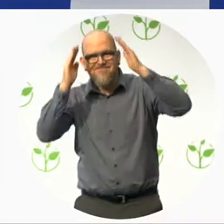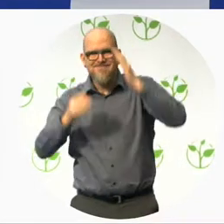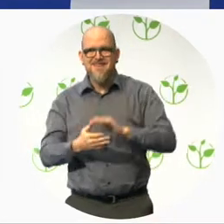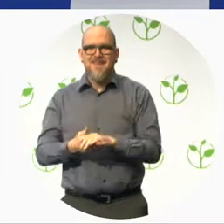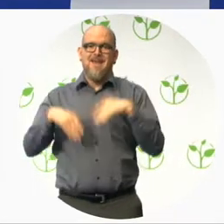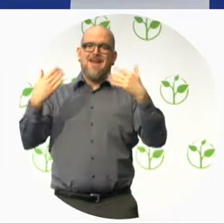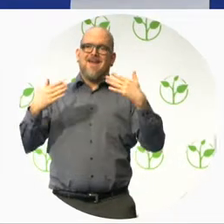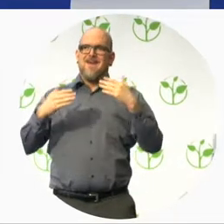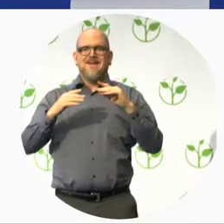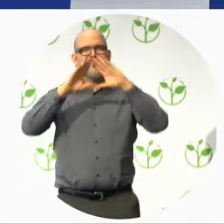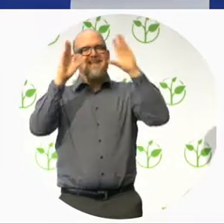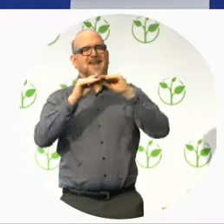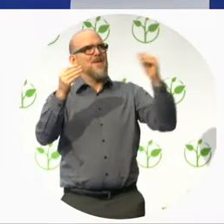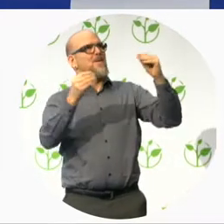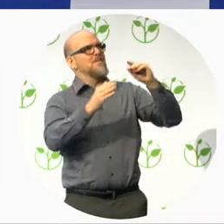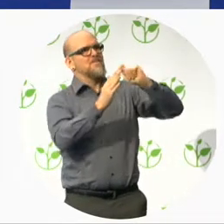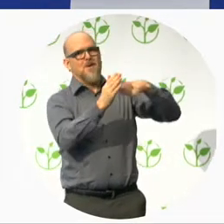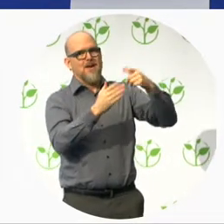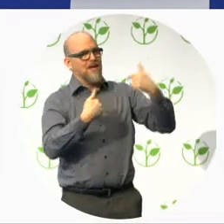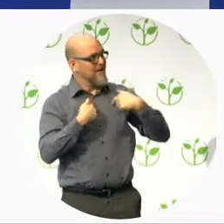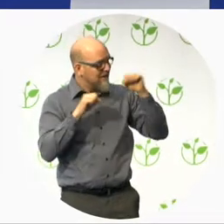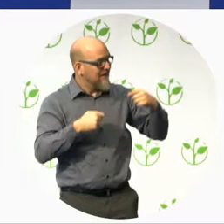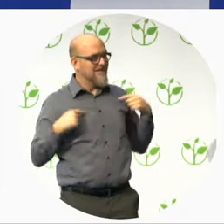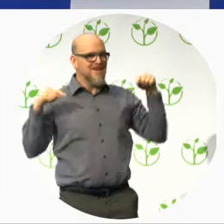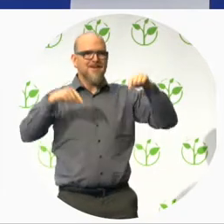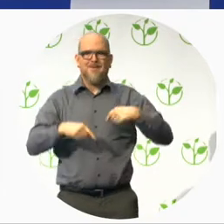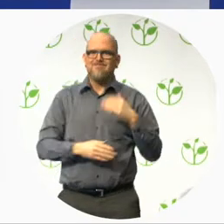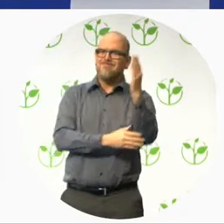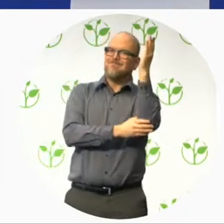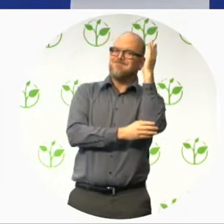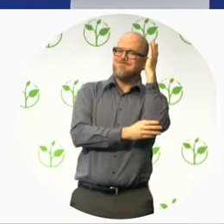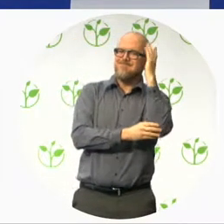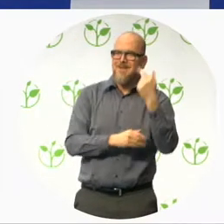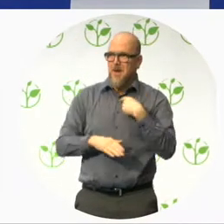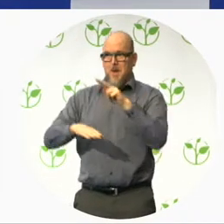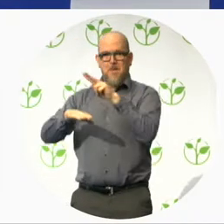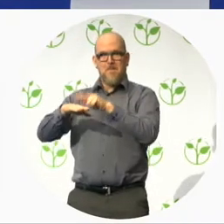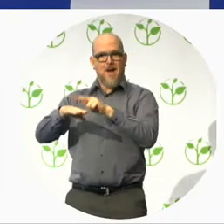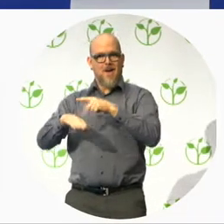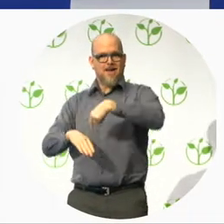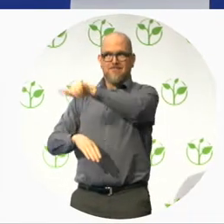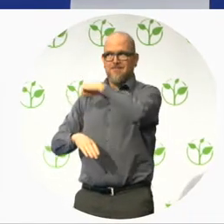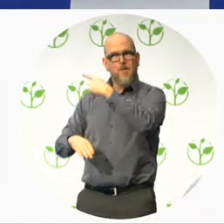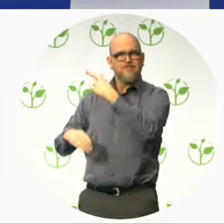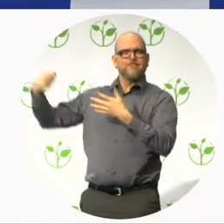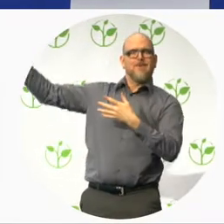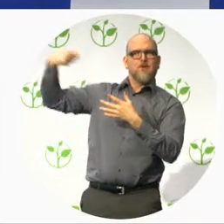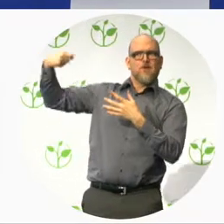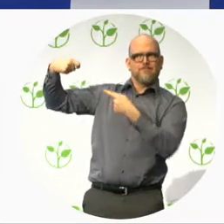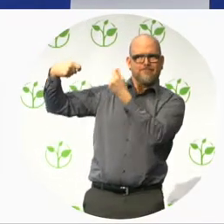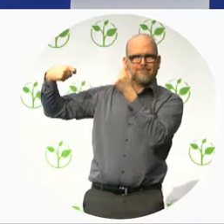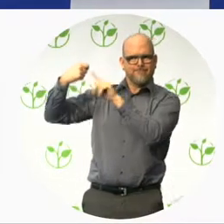inviting us to be here. We are a Paraguayan foundation with